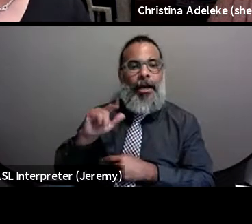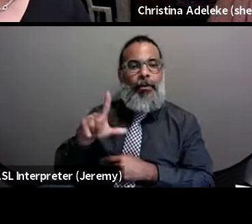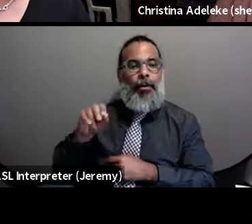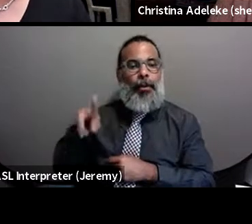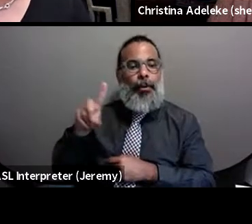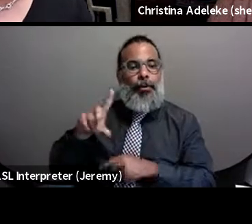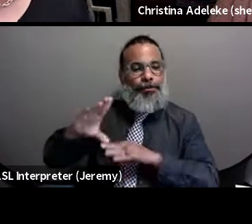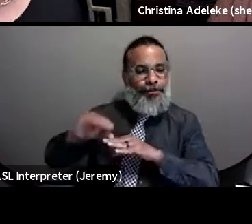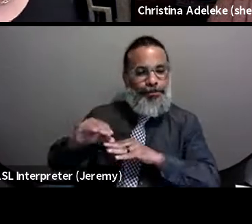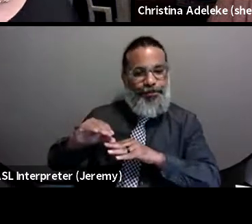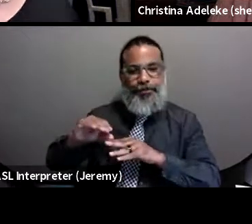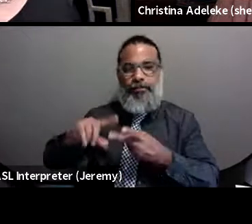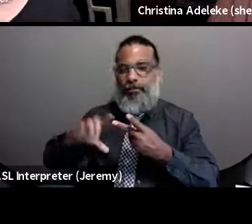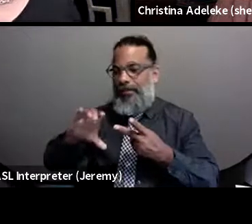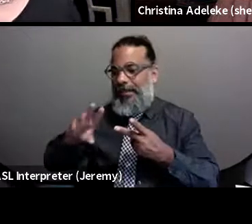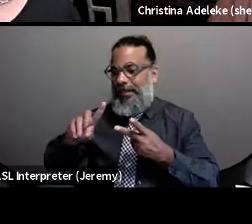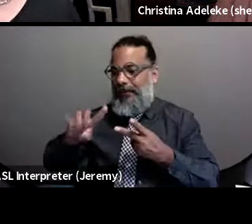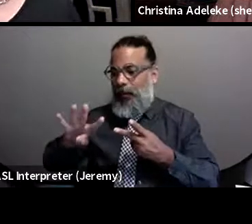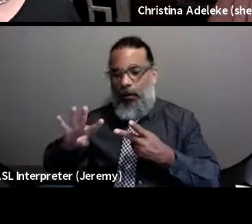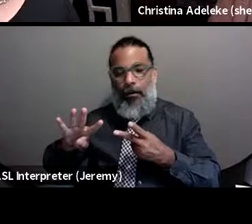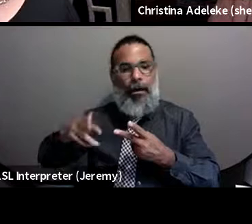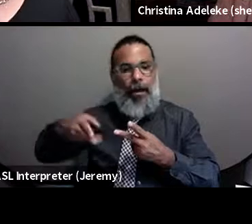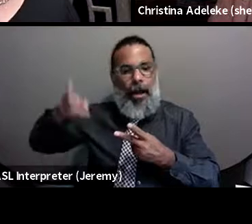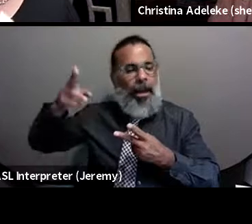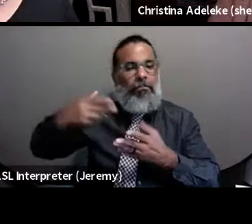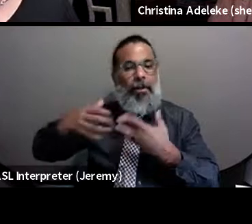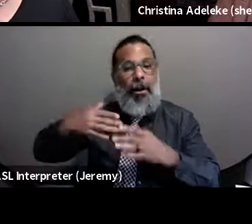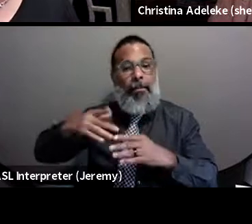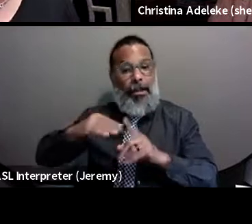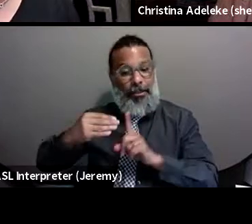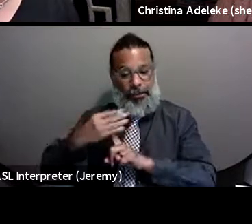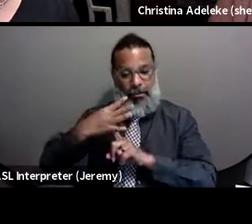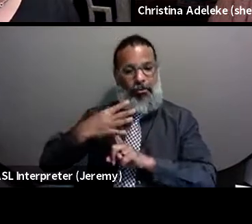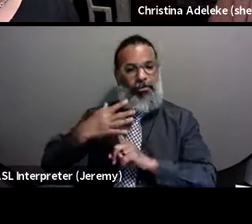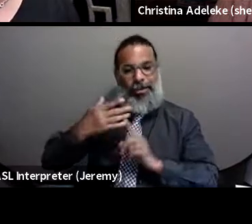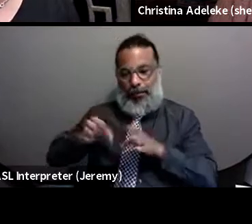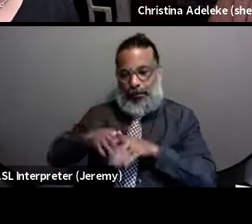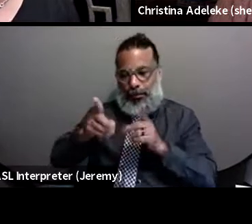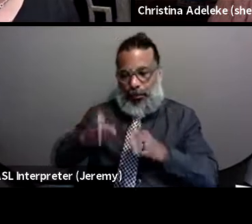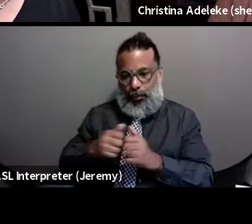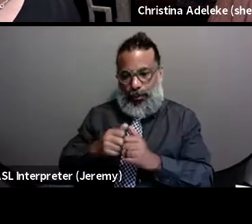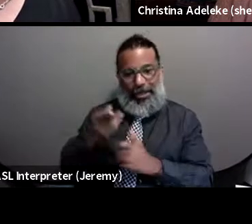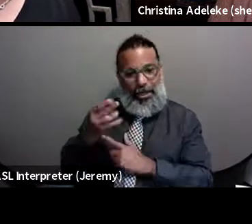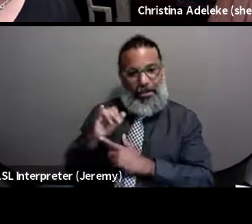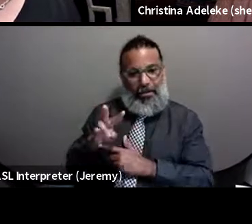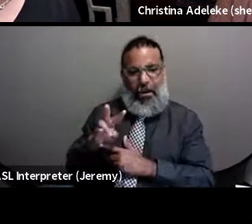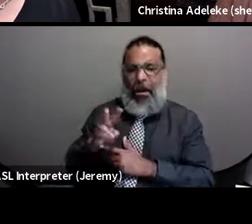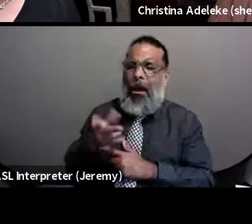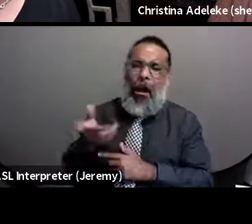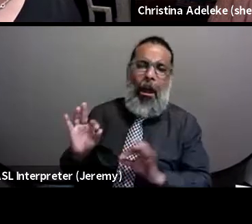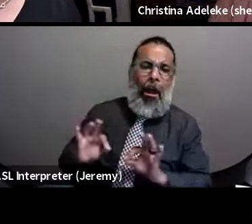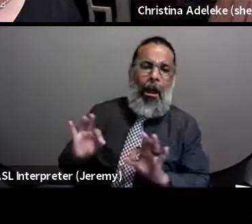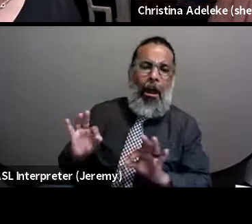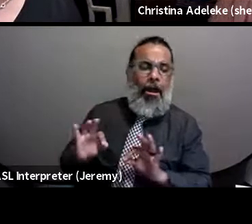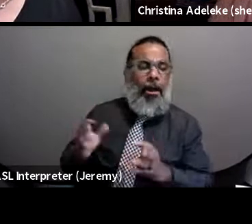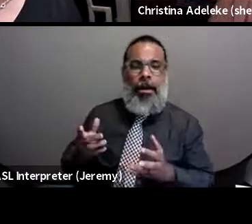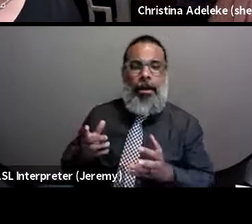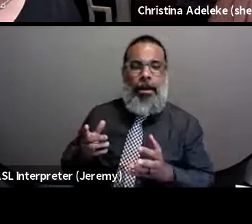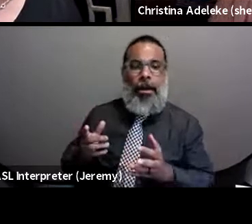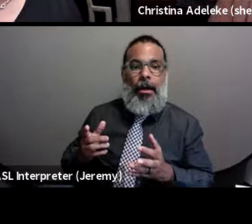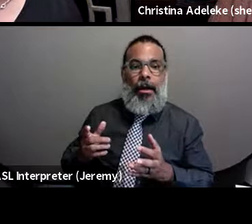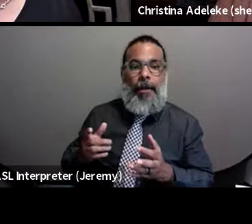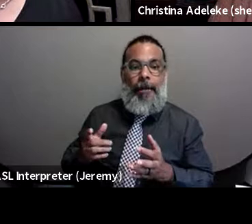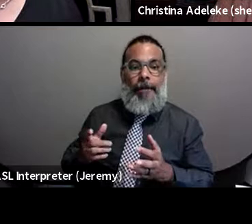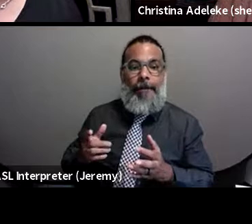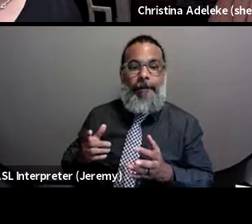cell, that, you know, that if you are exposed, your outcome as a person with HIV would not be that harsh. But, you know,